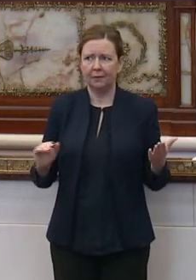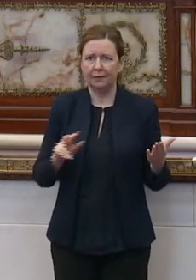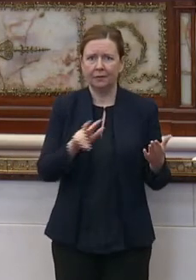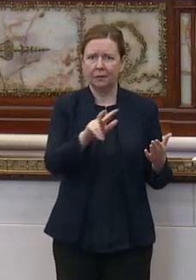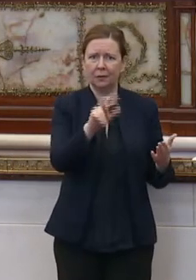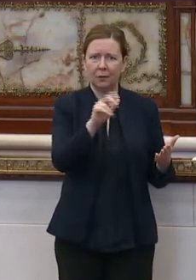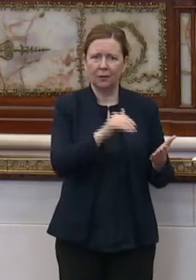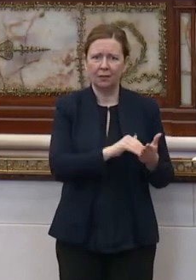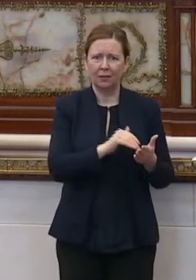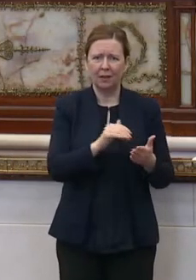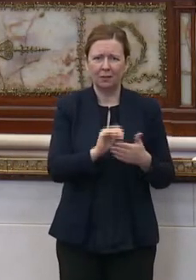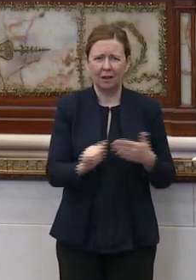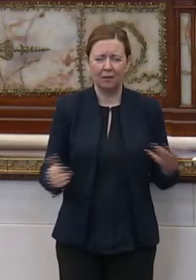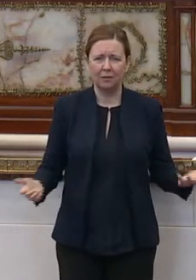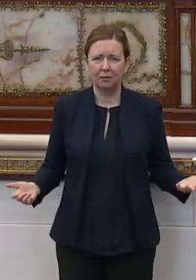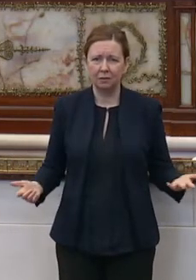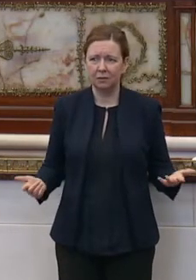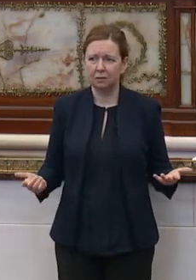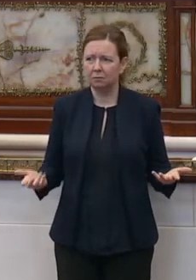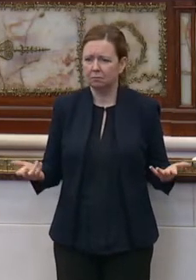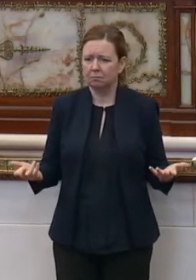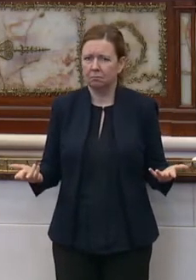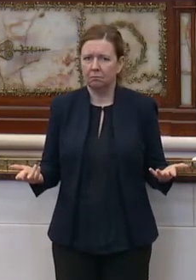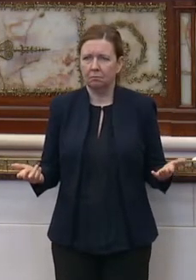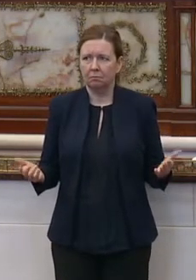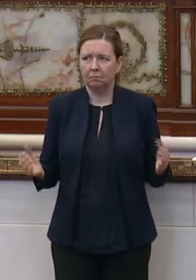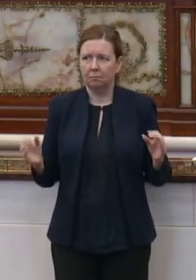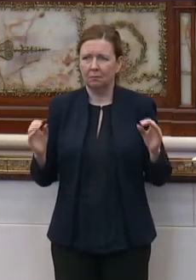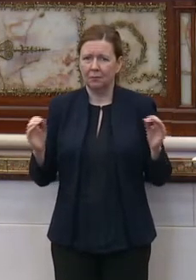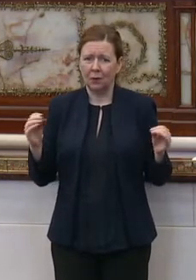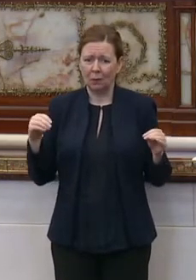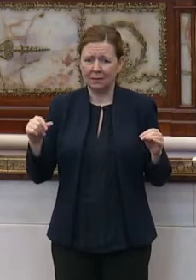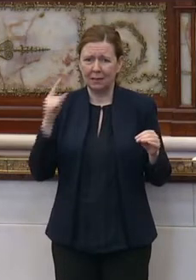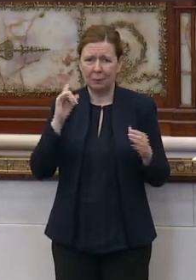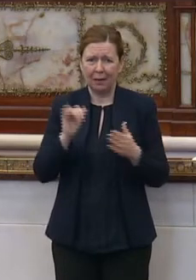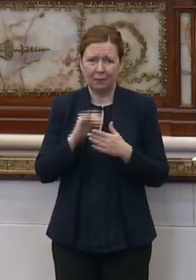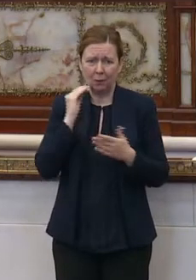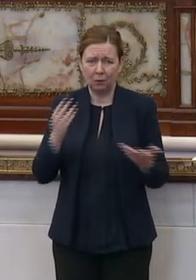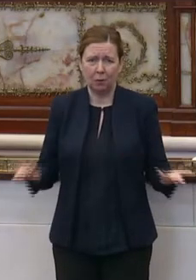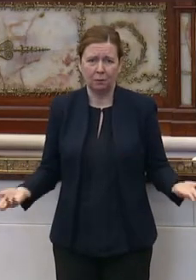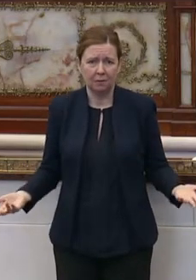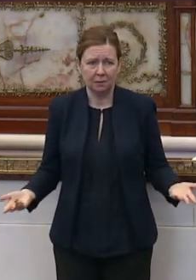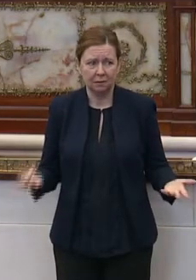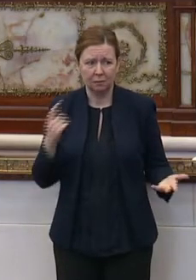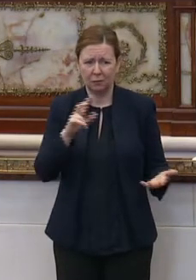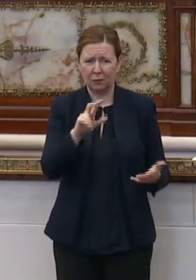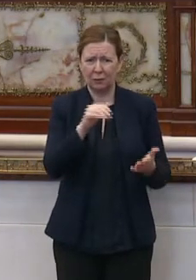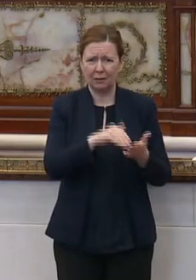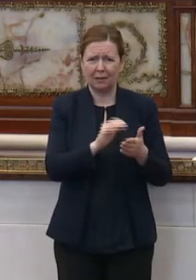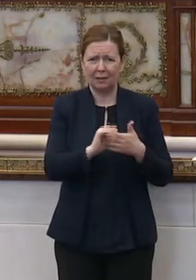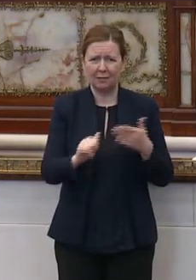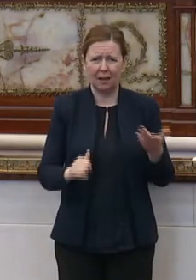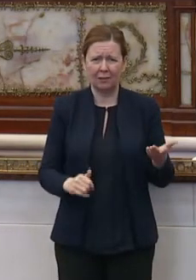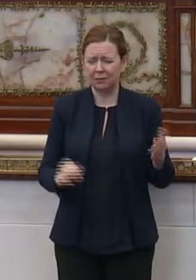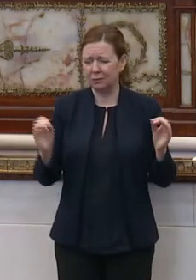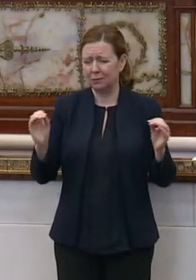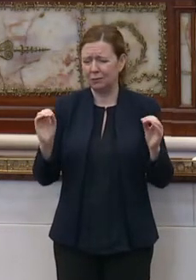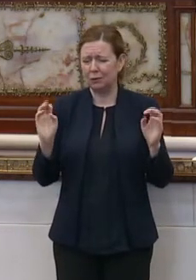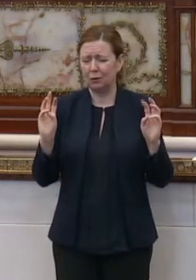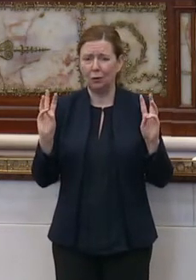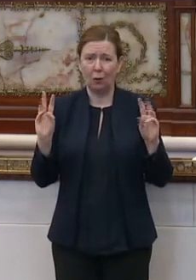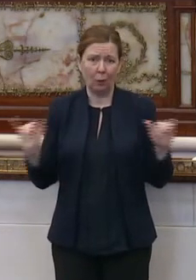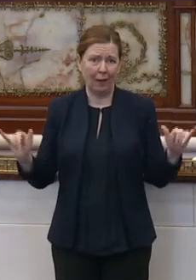like $300,000. $300 Nobody's going to pay for these homes. For $300,000, no way.